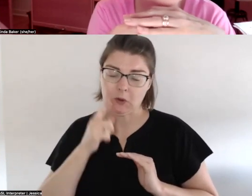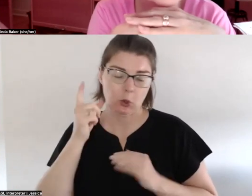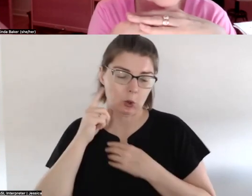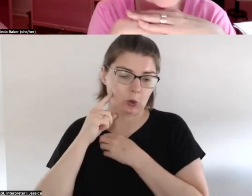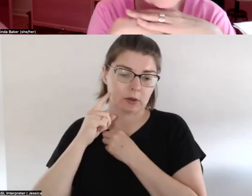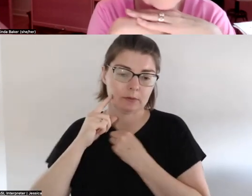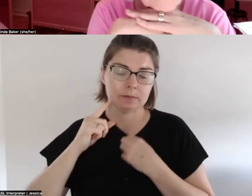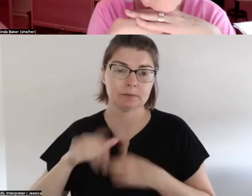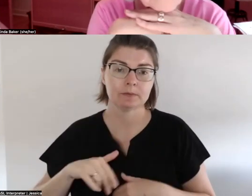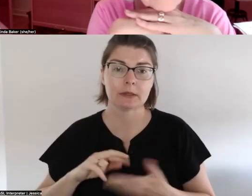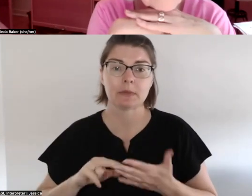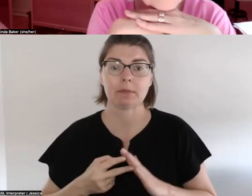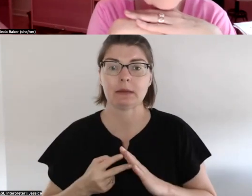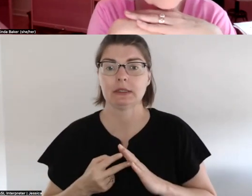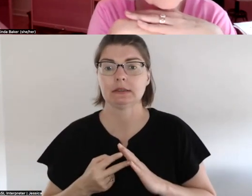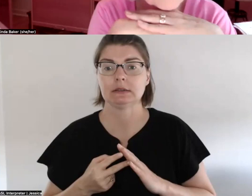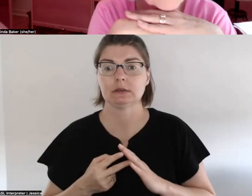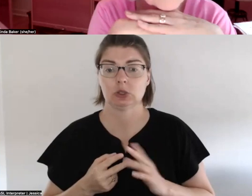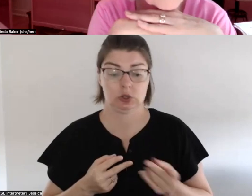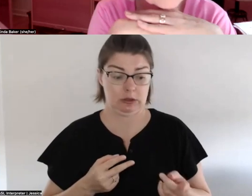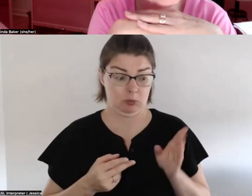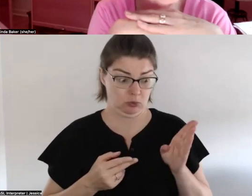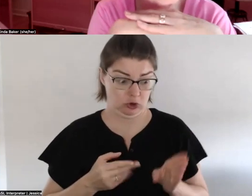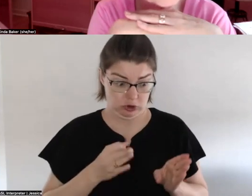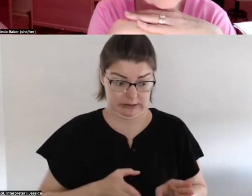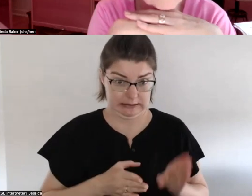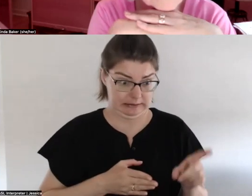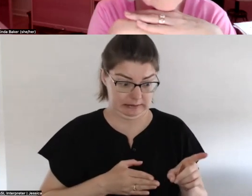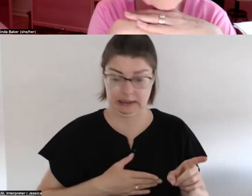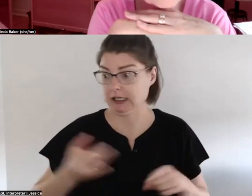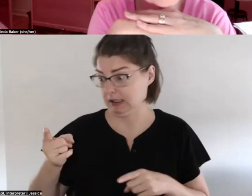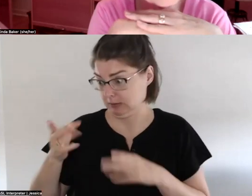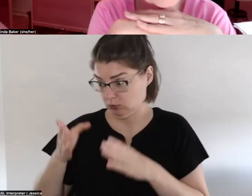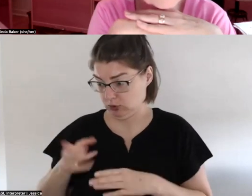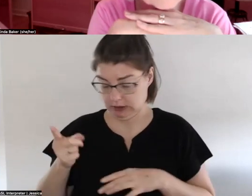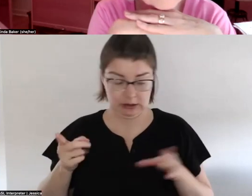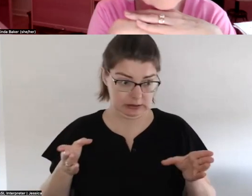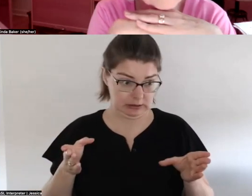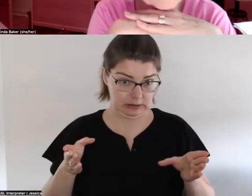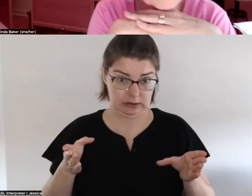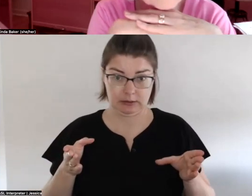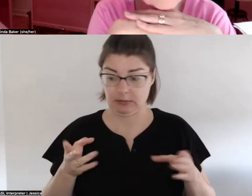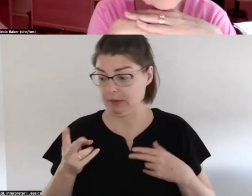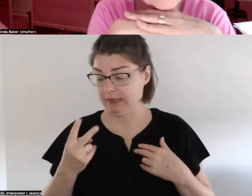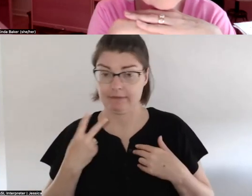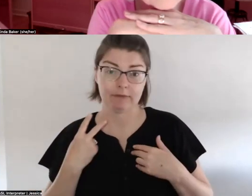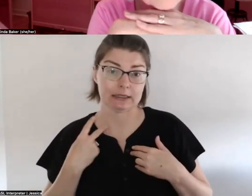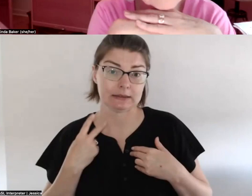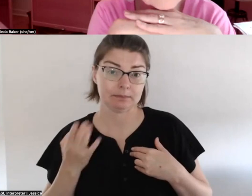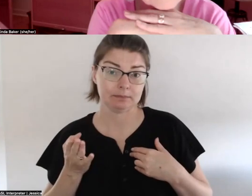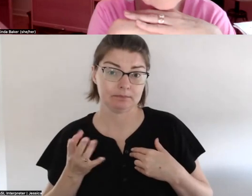maybe between two people the the um the one the victim hasn't